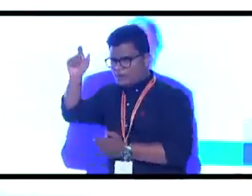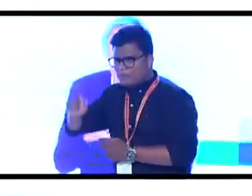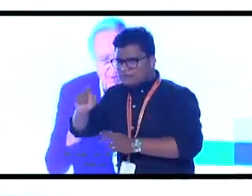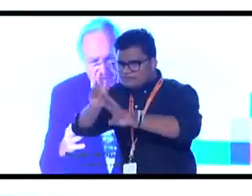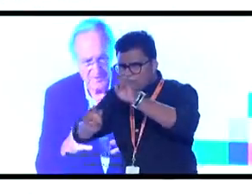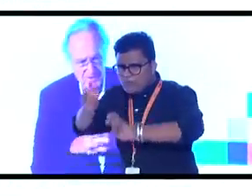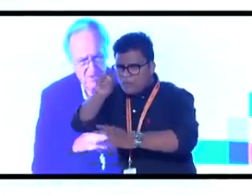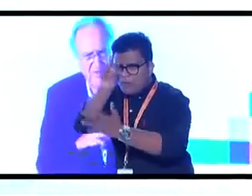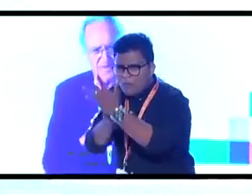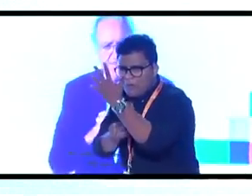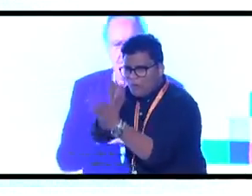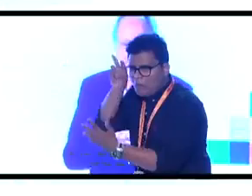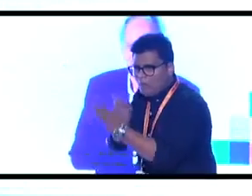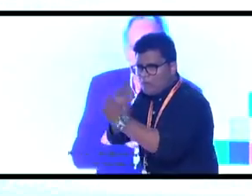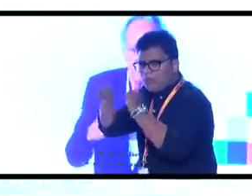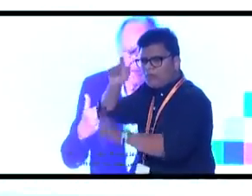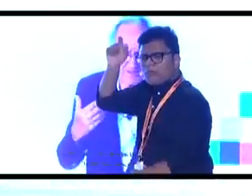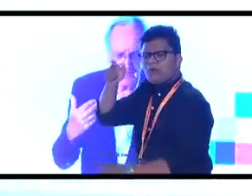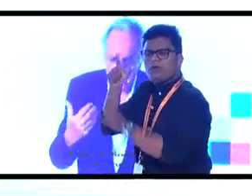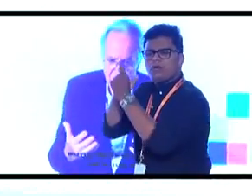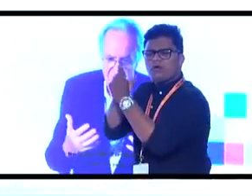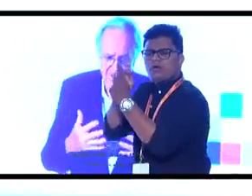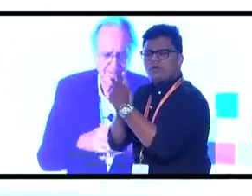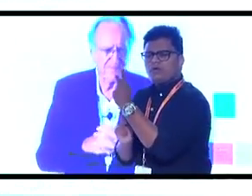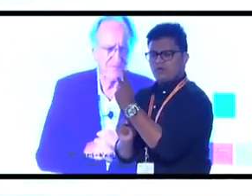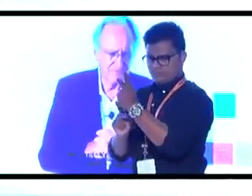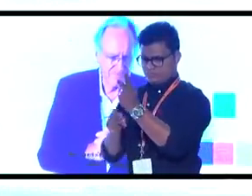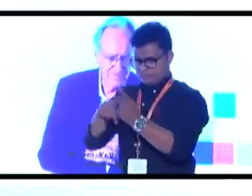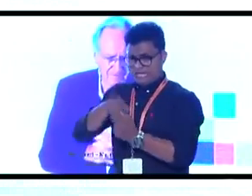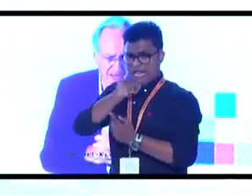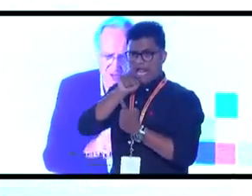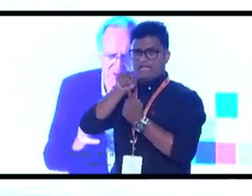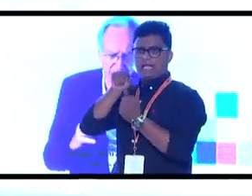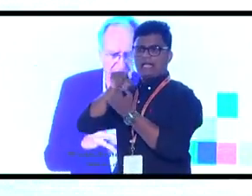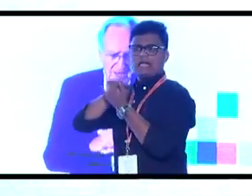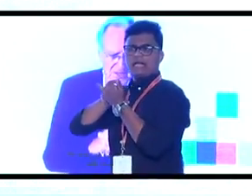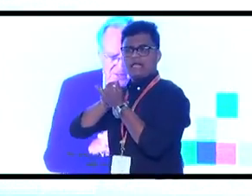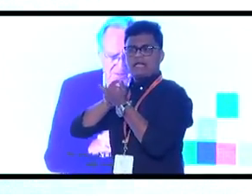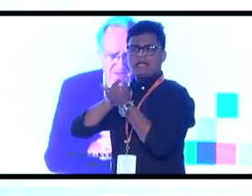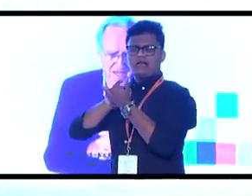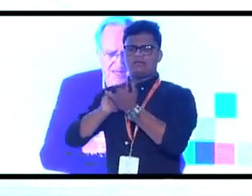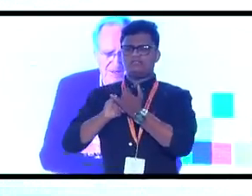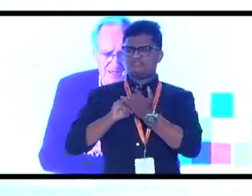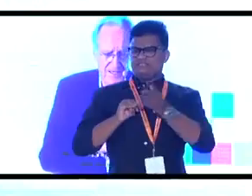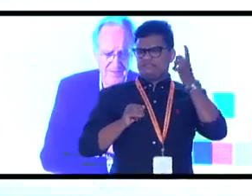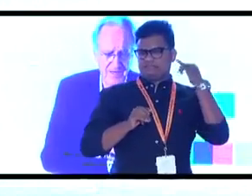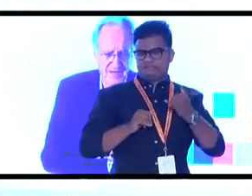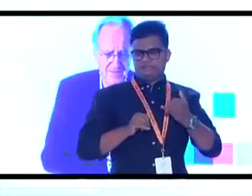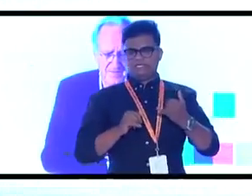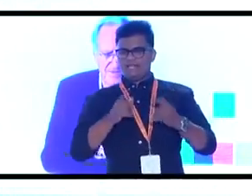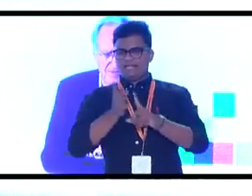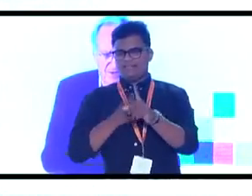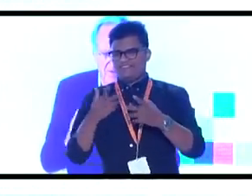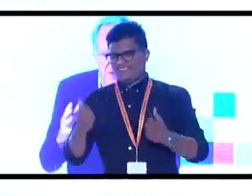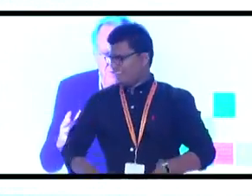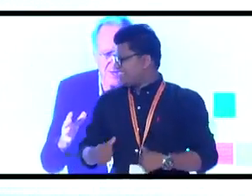read about what he was doing and about this inclusion summit. I couldn't come last year, but I